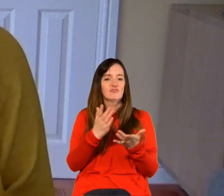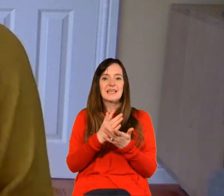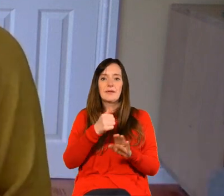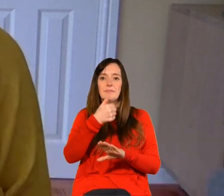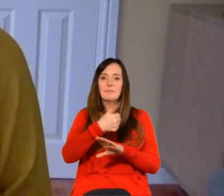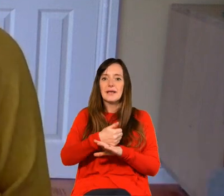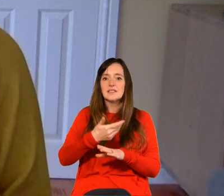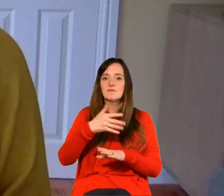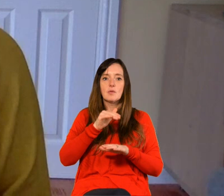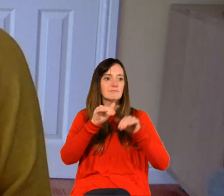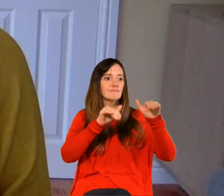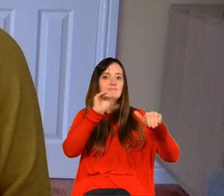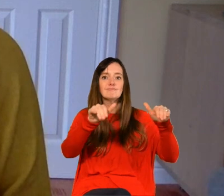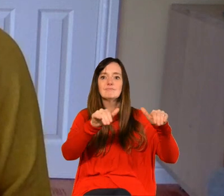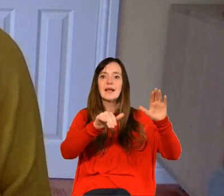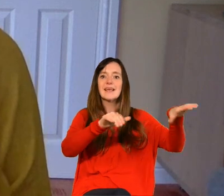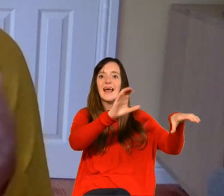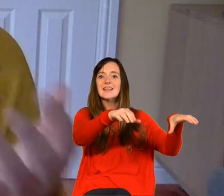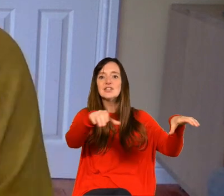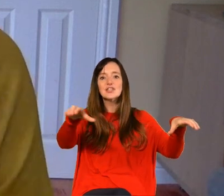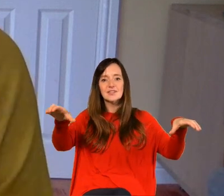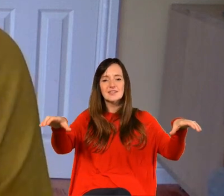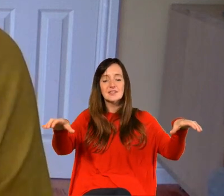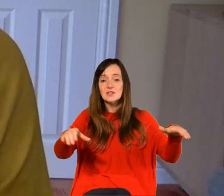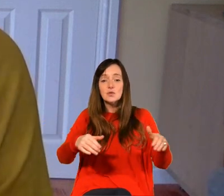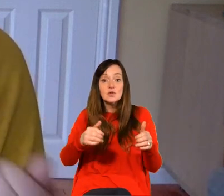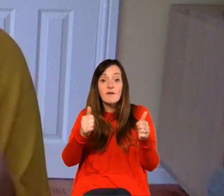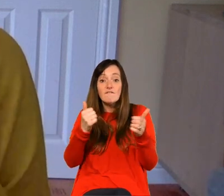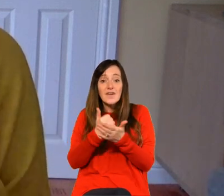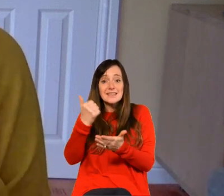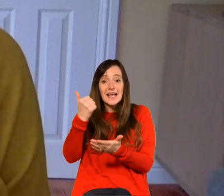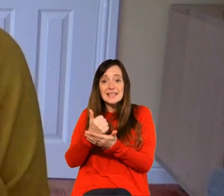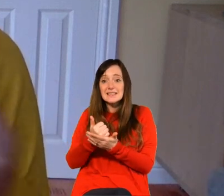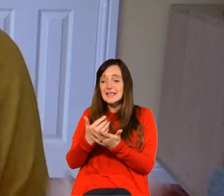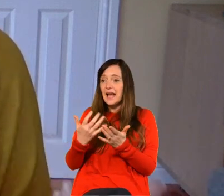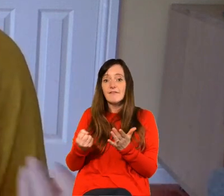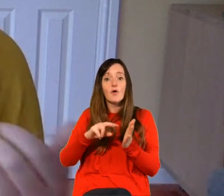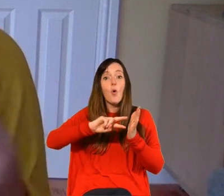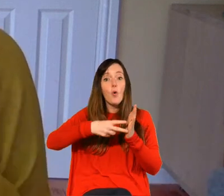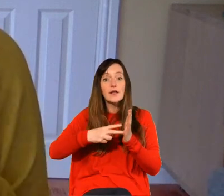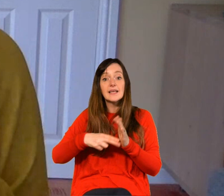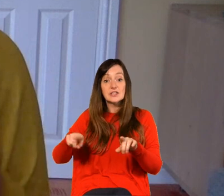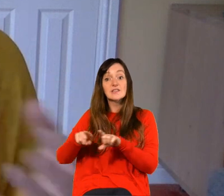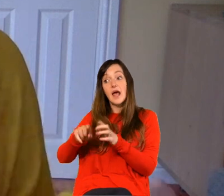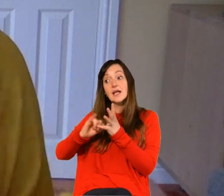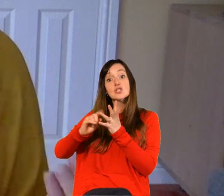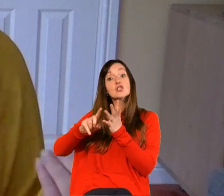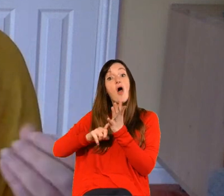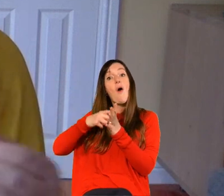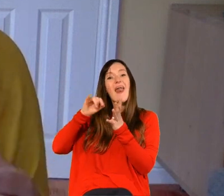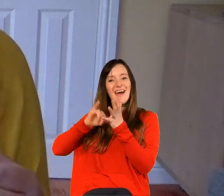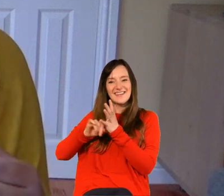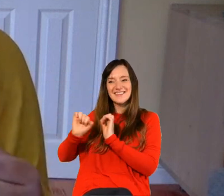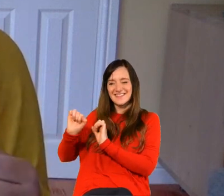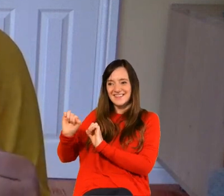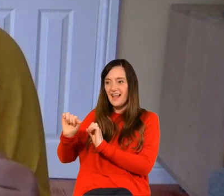and so it's wonderful that we have organizations such as solas which andy is a part of um and other ministries as well who are able to come